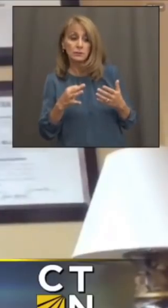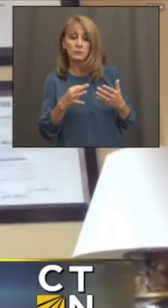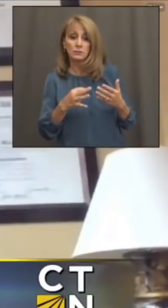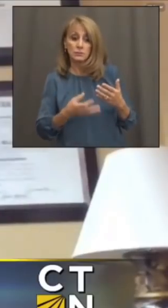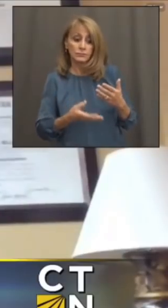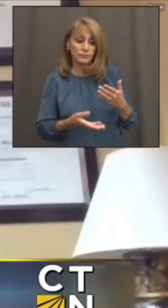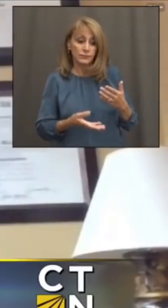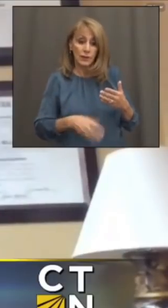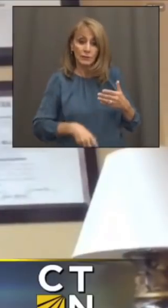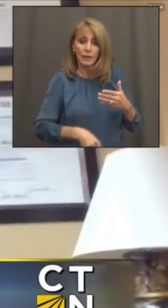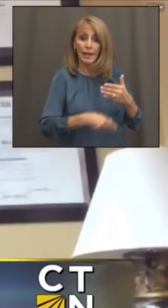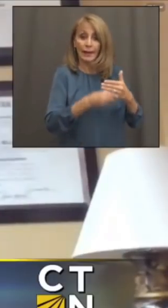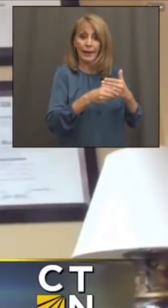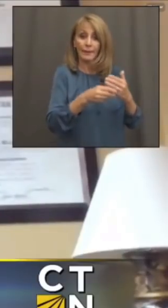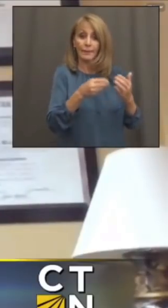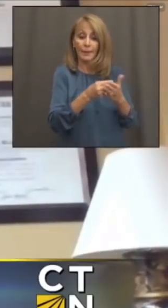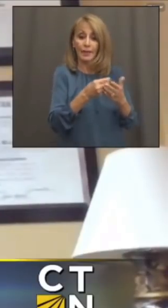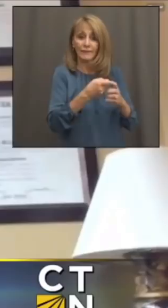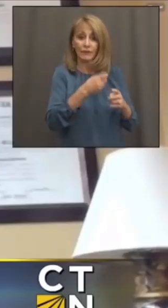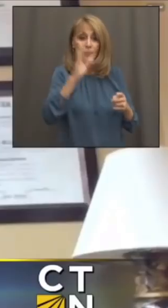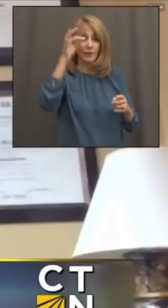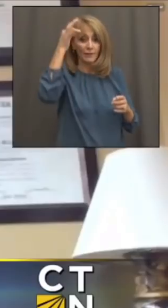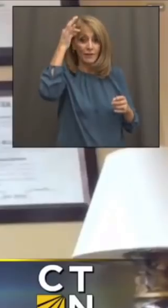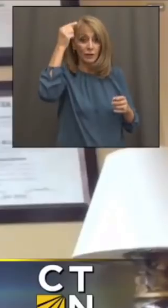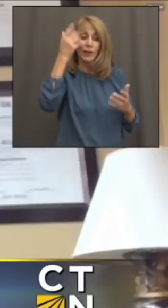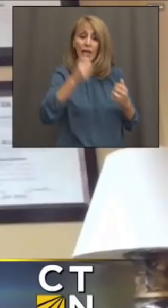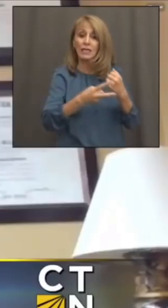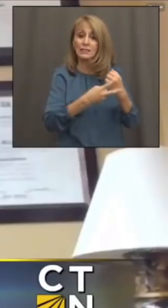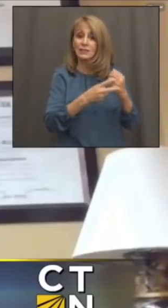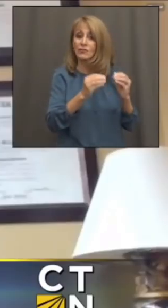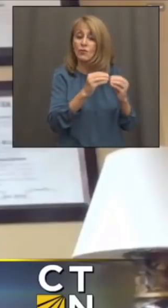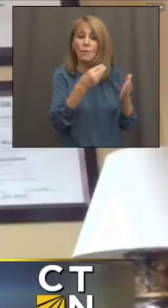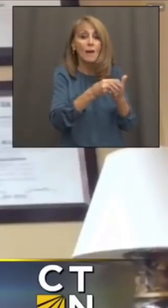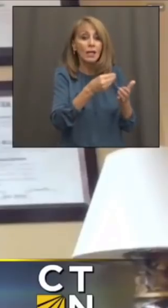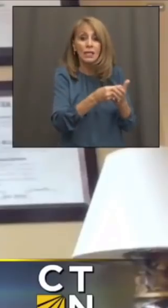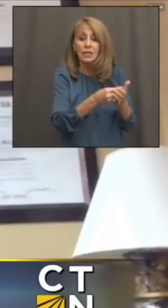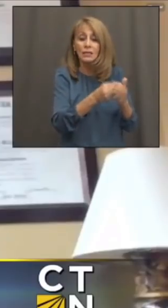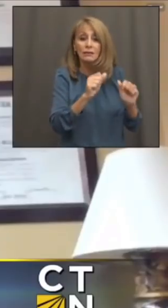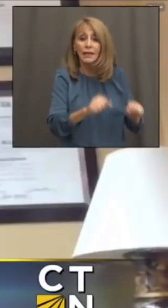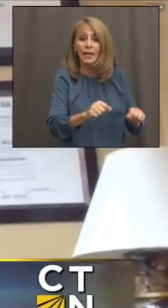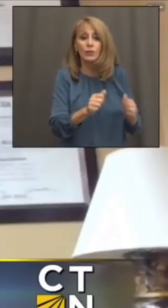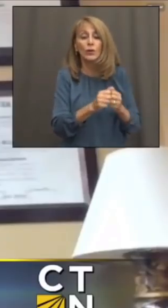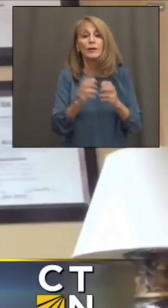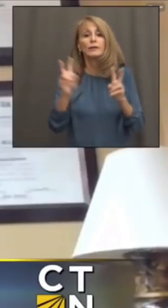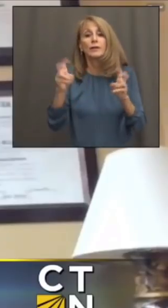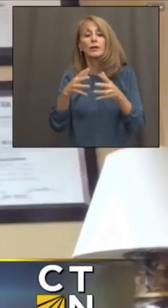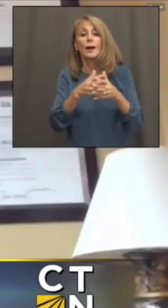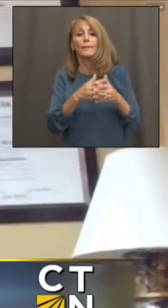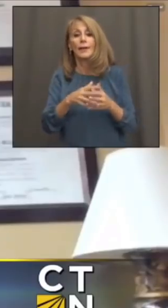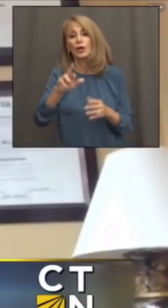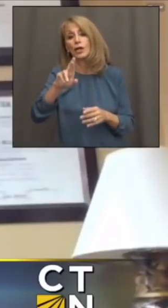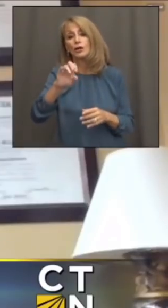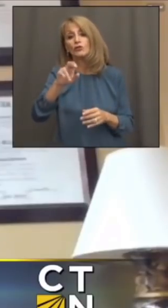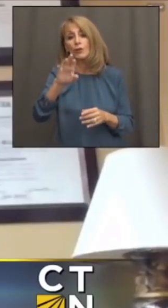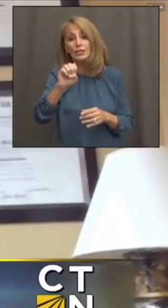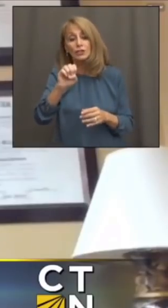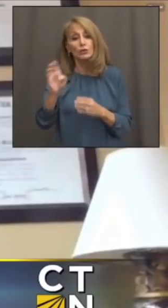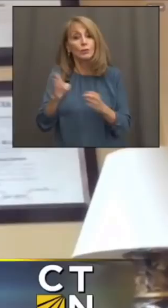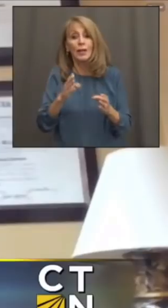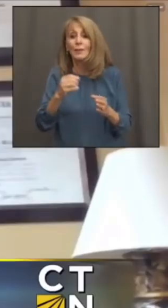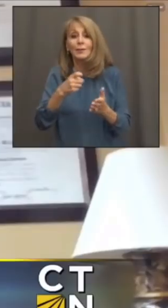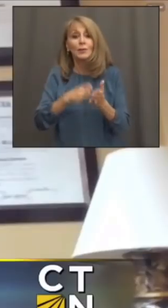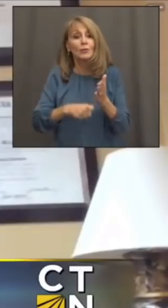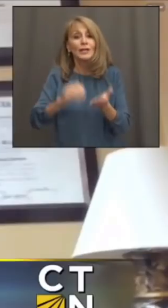they're getting from the federal government, let's say it's at $500, and under the American Rescue Plan, that could go down to $100.